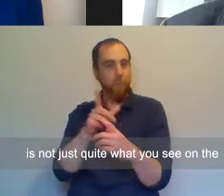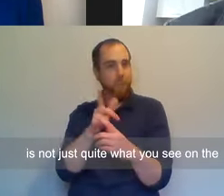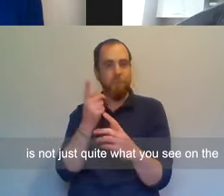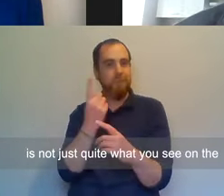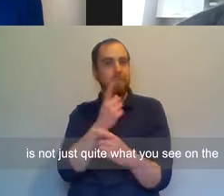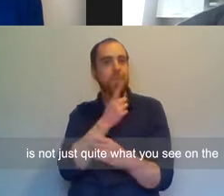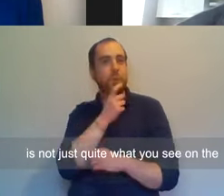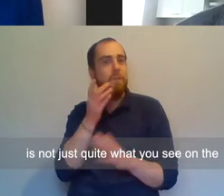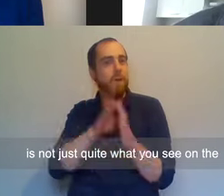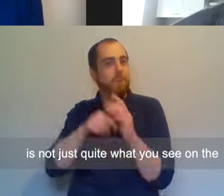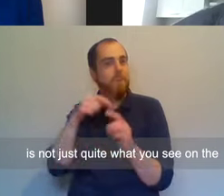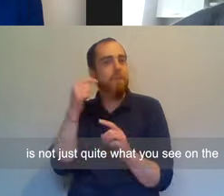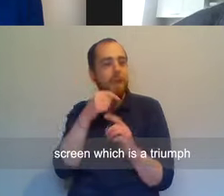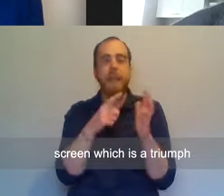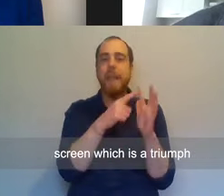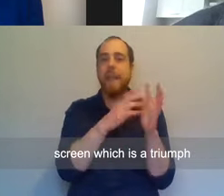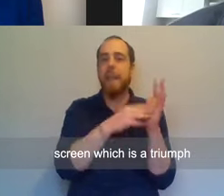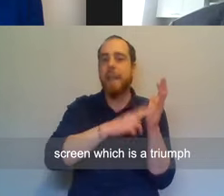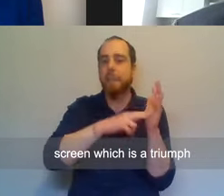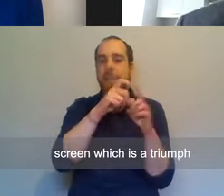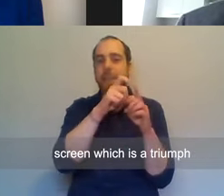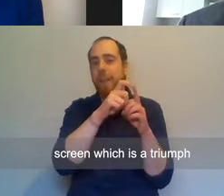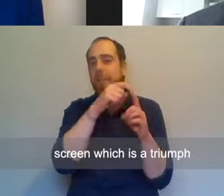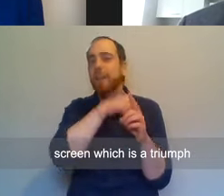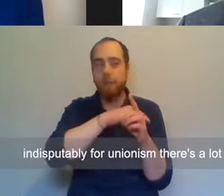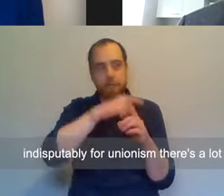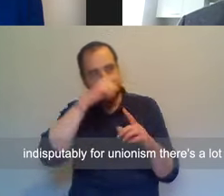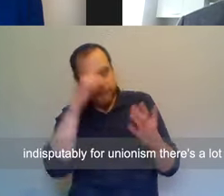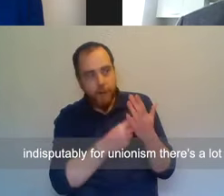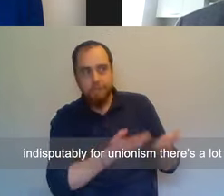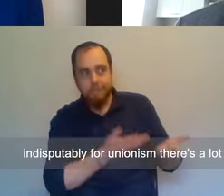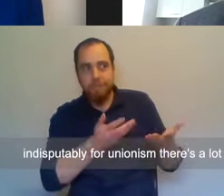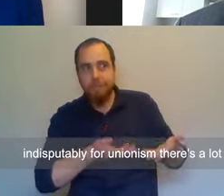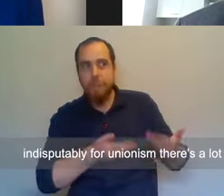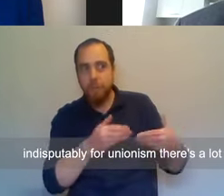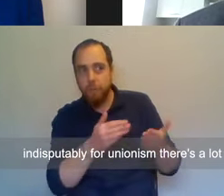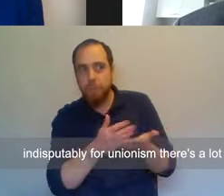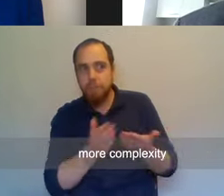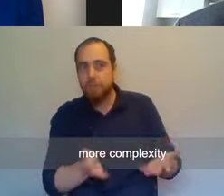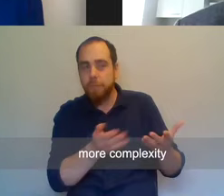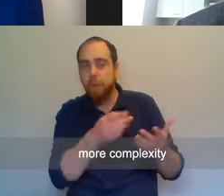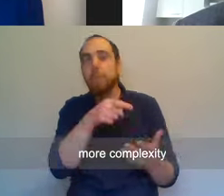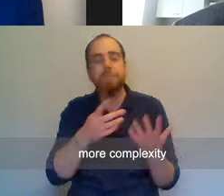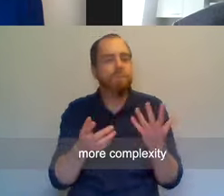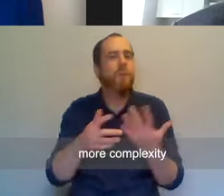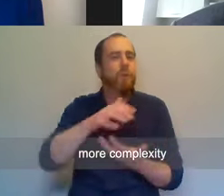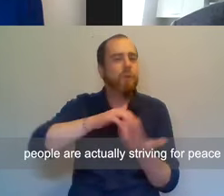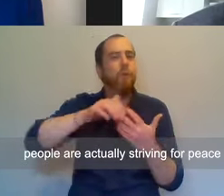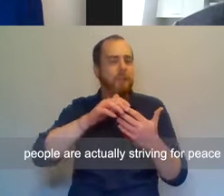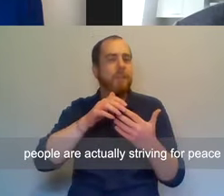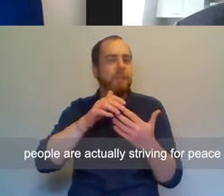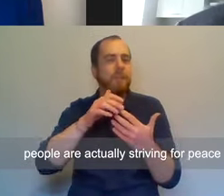is not just quite what you see on the screen, which is a triumph indisputably for Unionism. There's a lot more complexity.